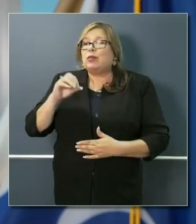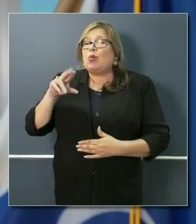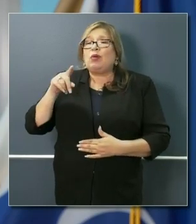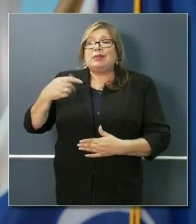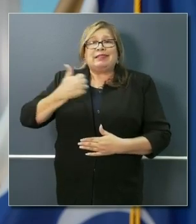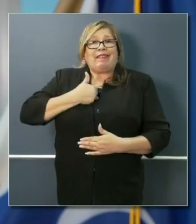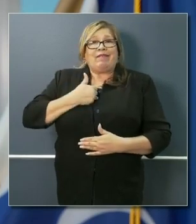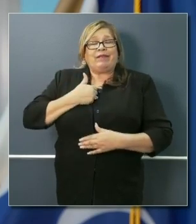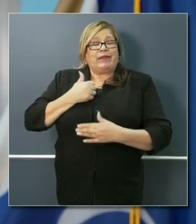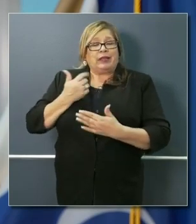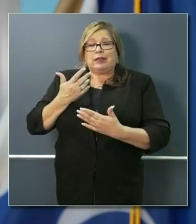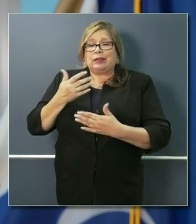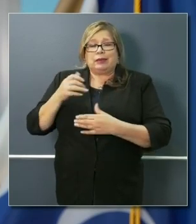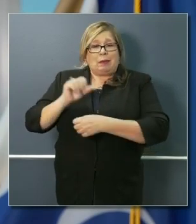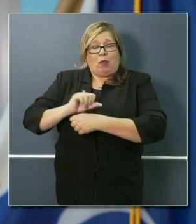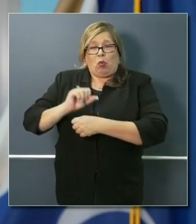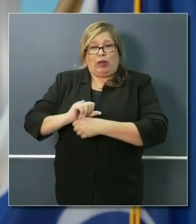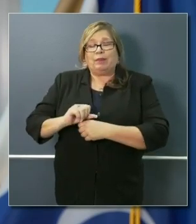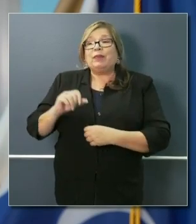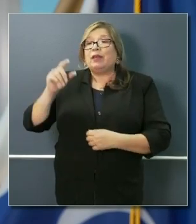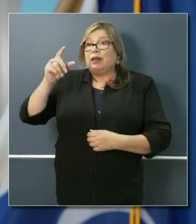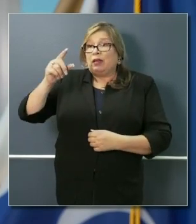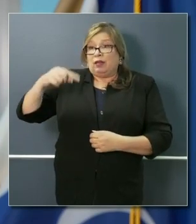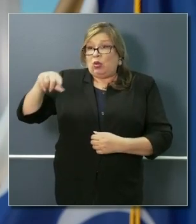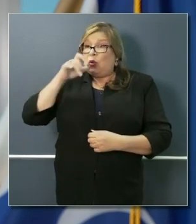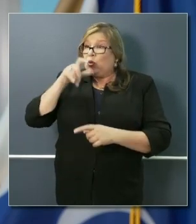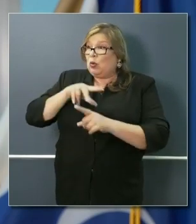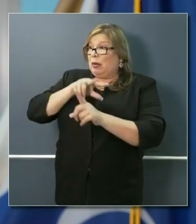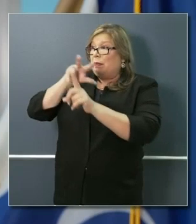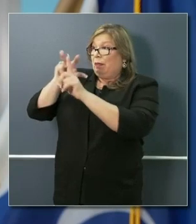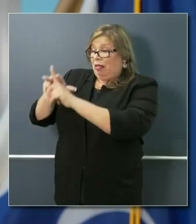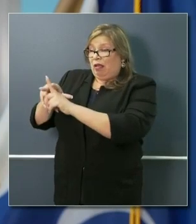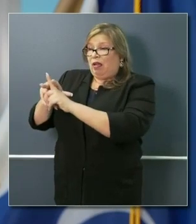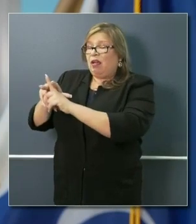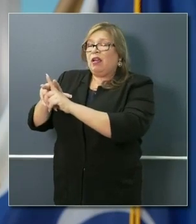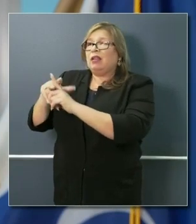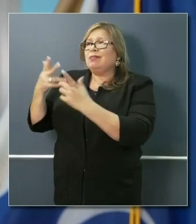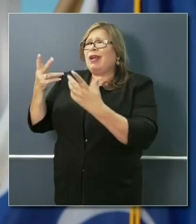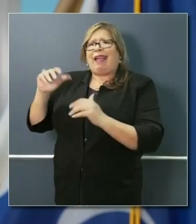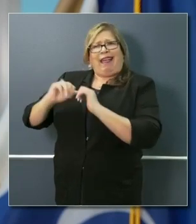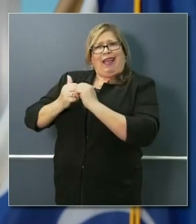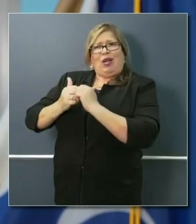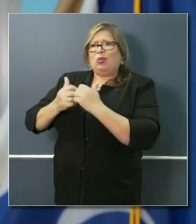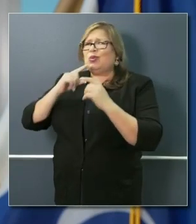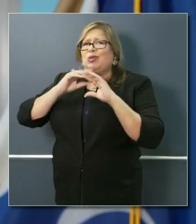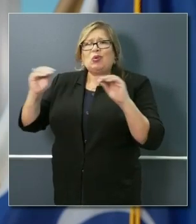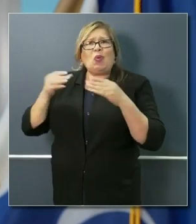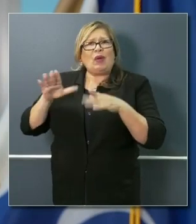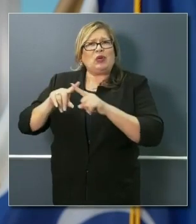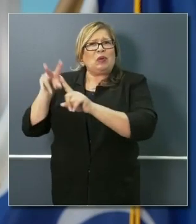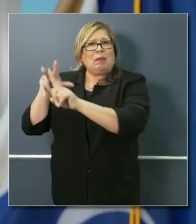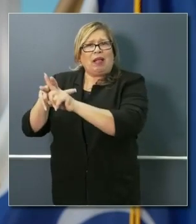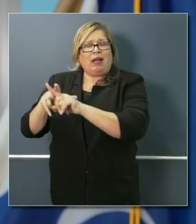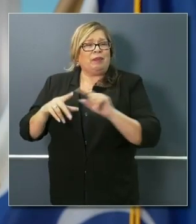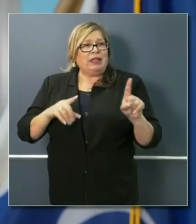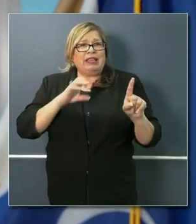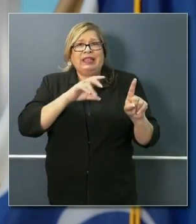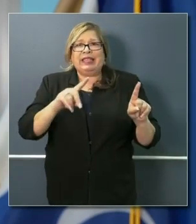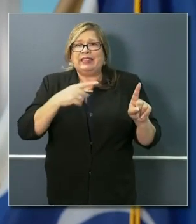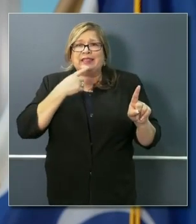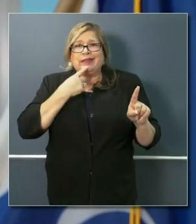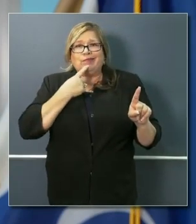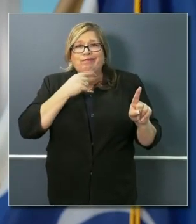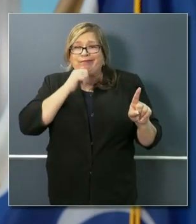applying at this point. EDD says they have not gotten the guidance from the federal government, and so there are people who have been told you're newly